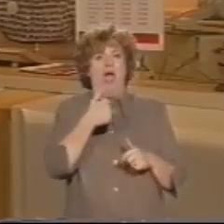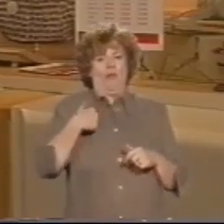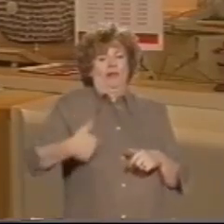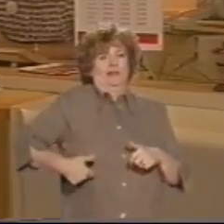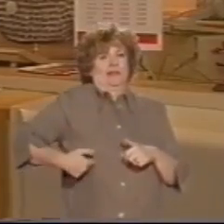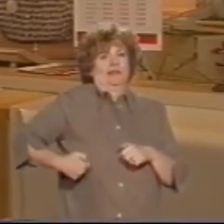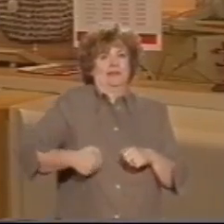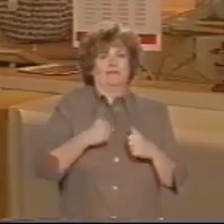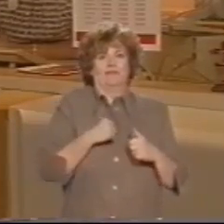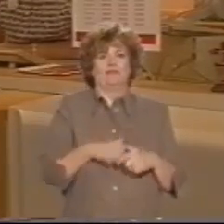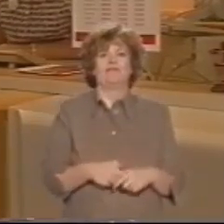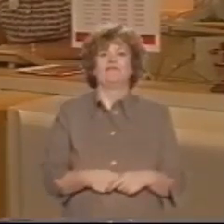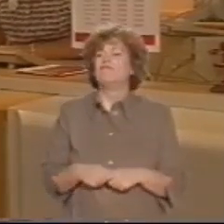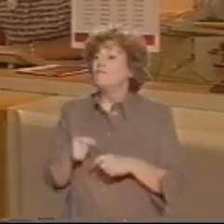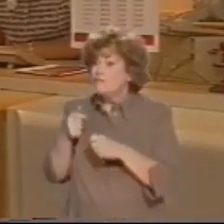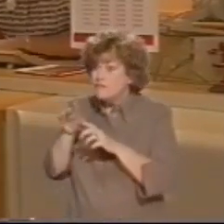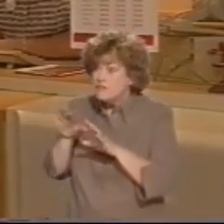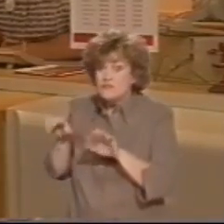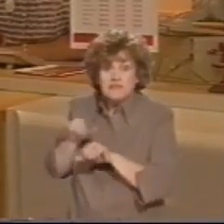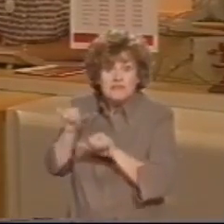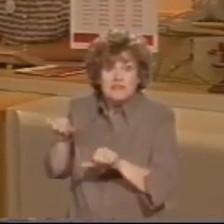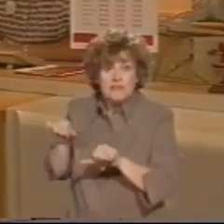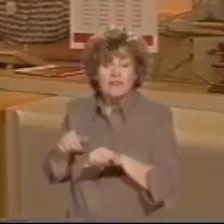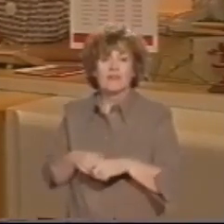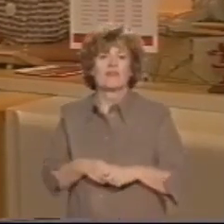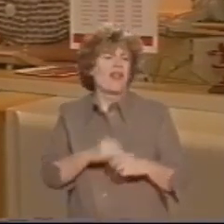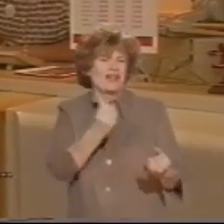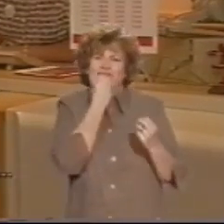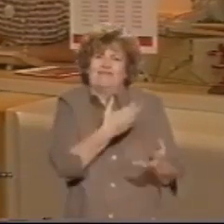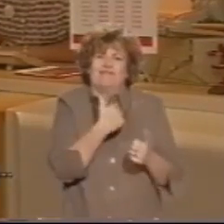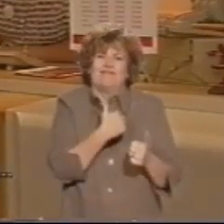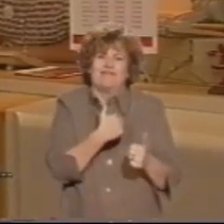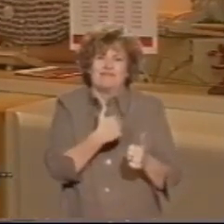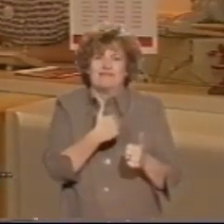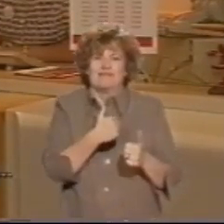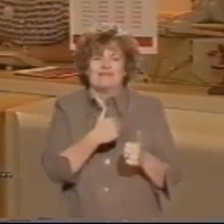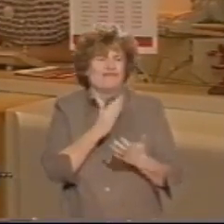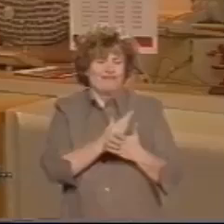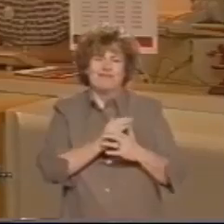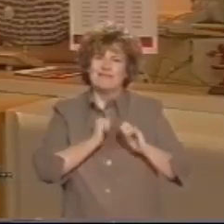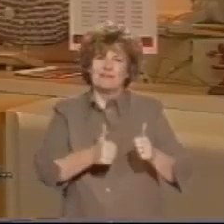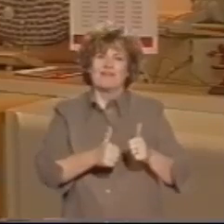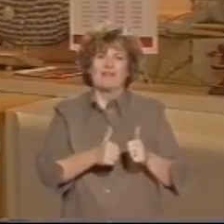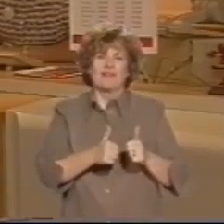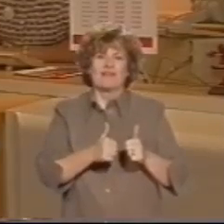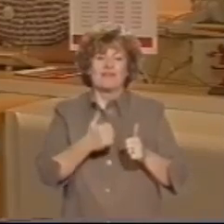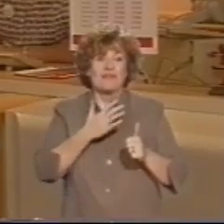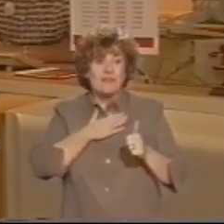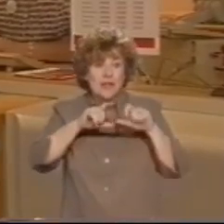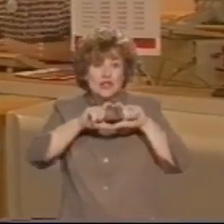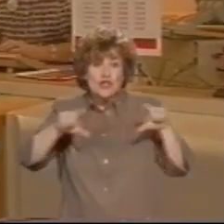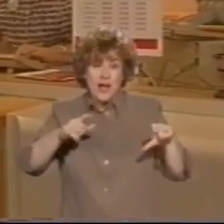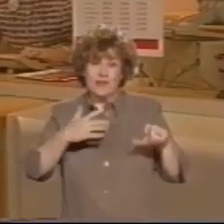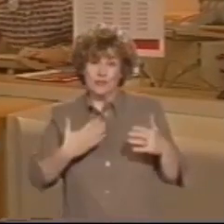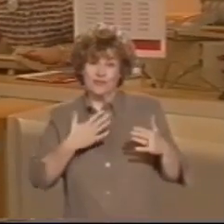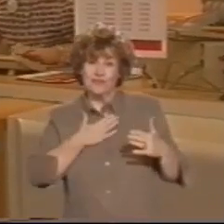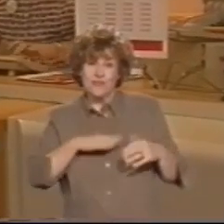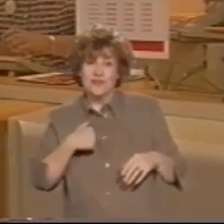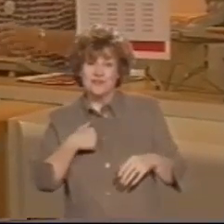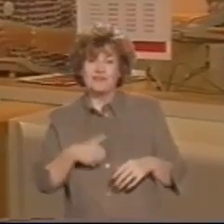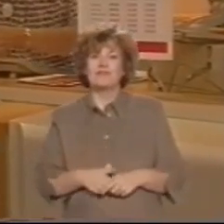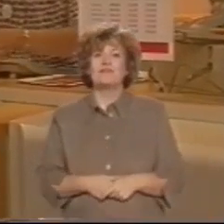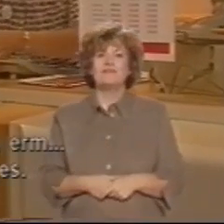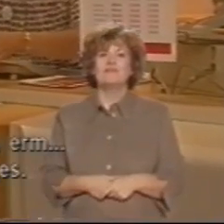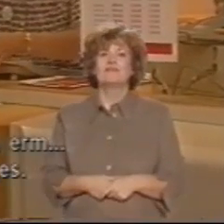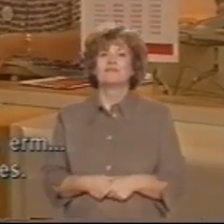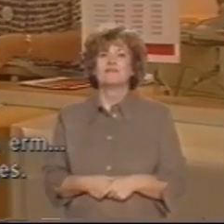Is that OK? Yeah, absolutely brilliant. That's really good. I'd like a check today. The customer service is very, very